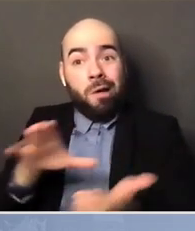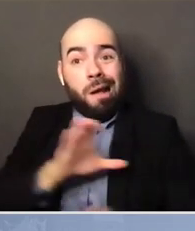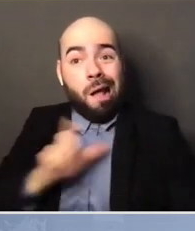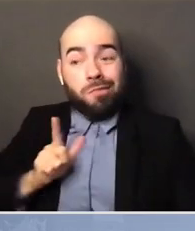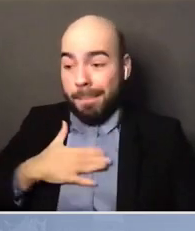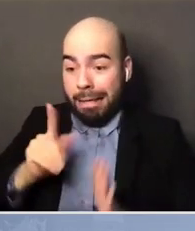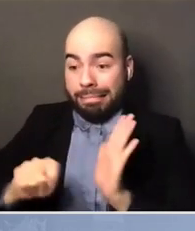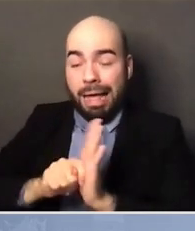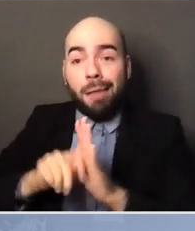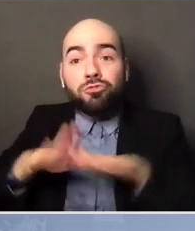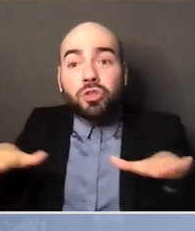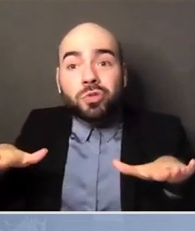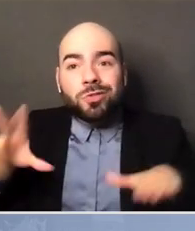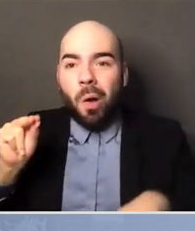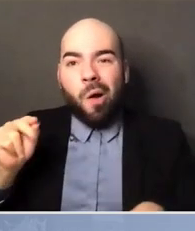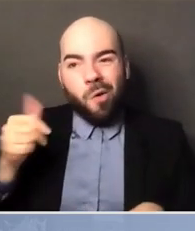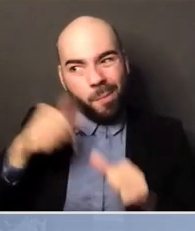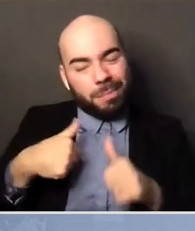those distractions I was talking about.